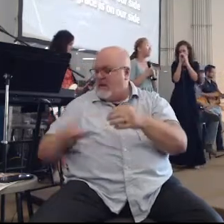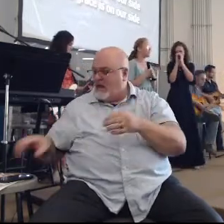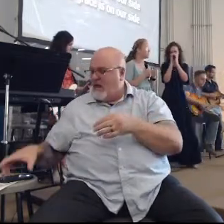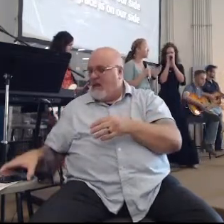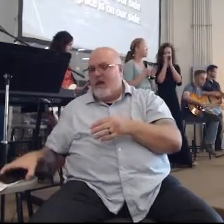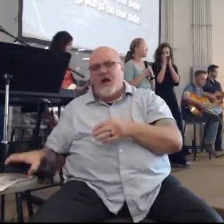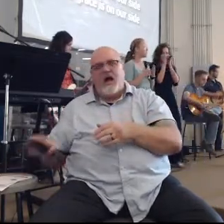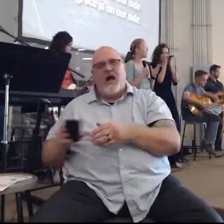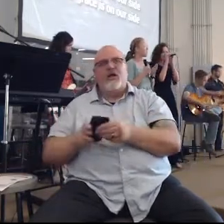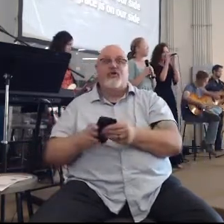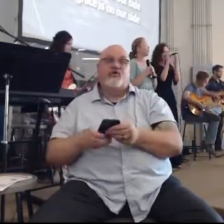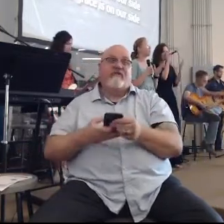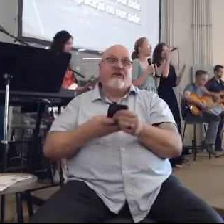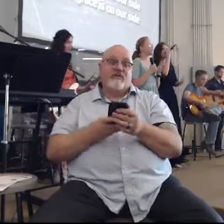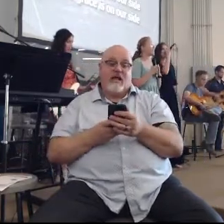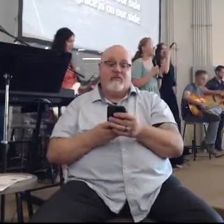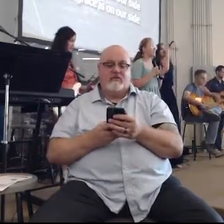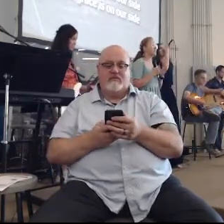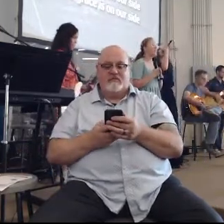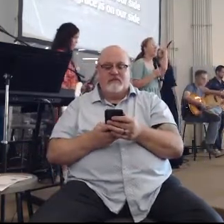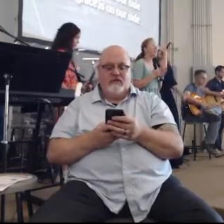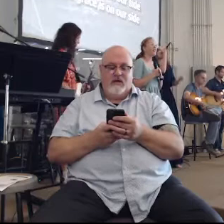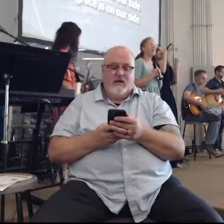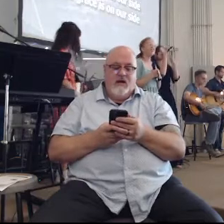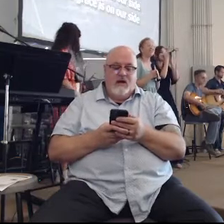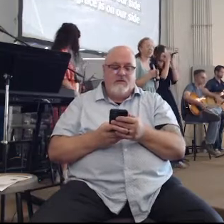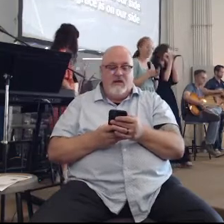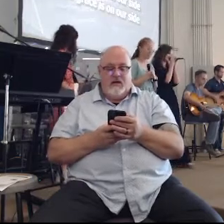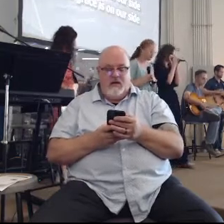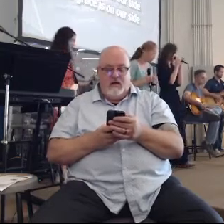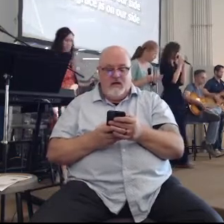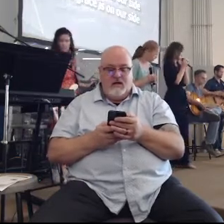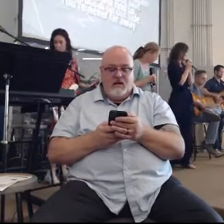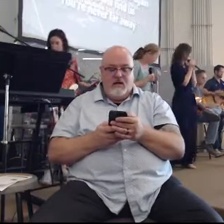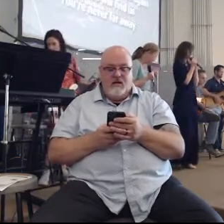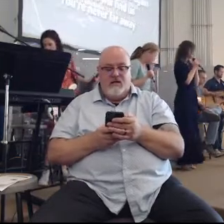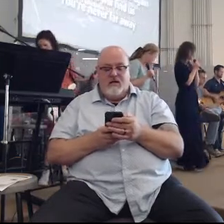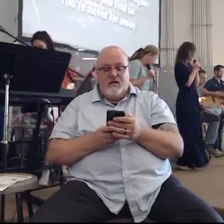Your grace is on our side